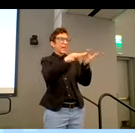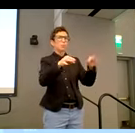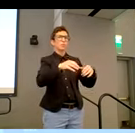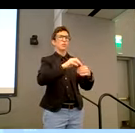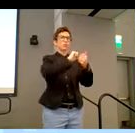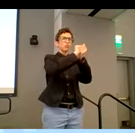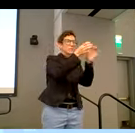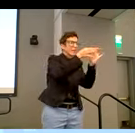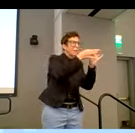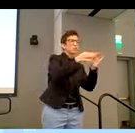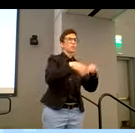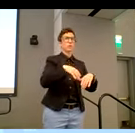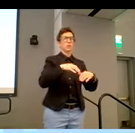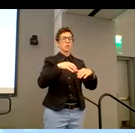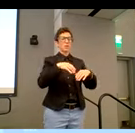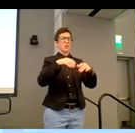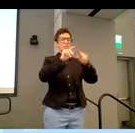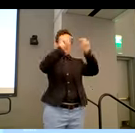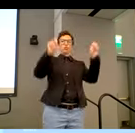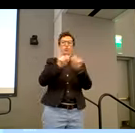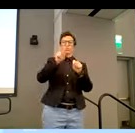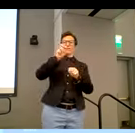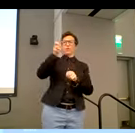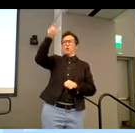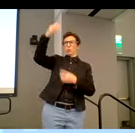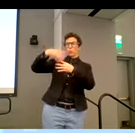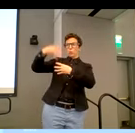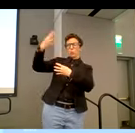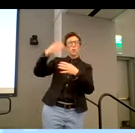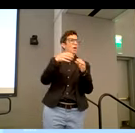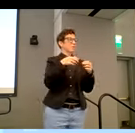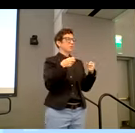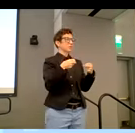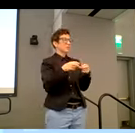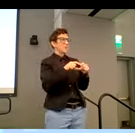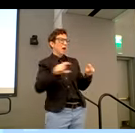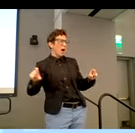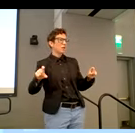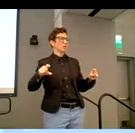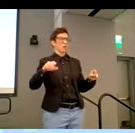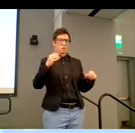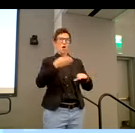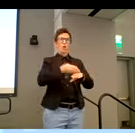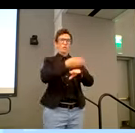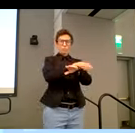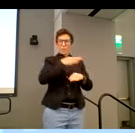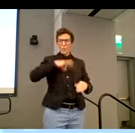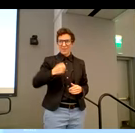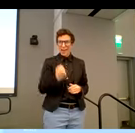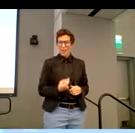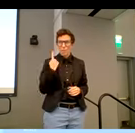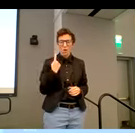uh, UX improvements or transcript views and, you know, subtitle views. And these are features that we've seen are benefiting everyone. Um,